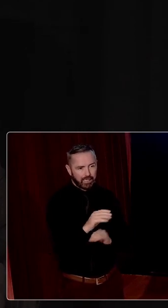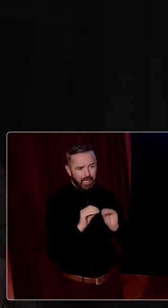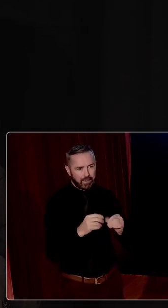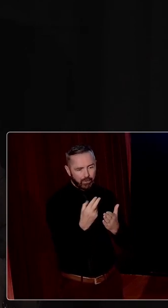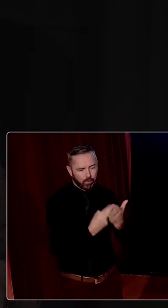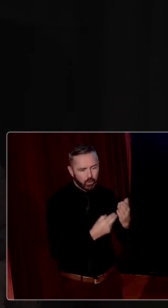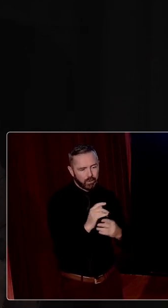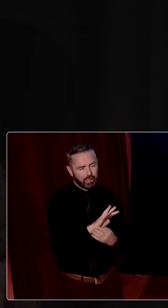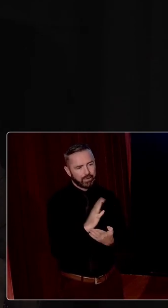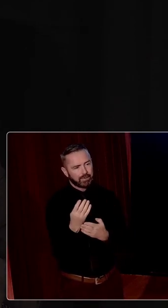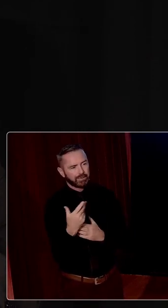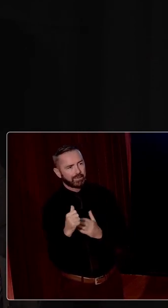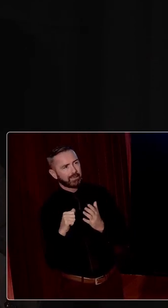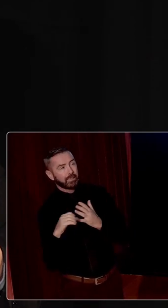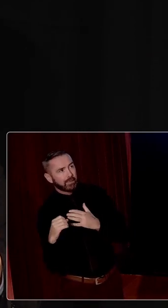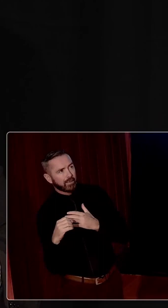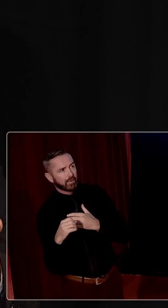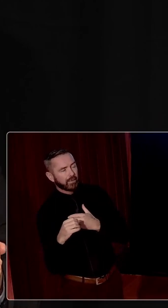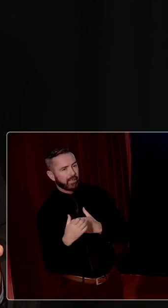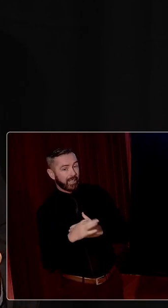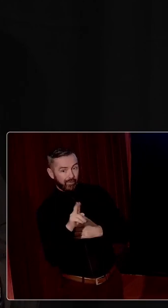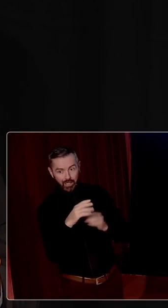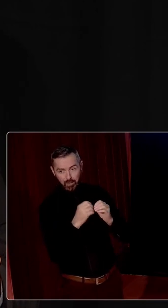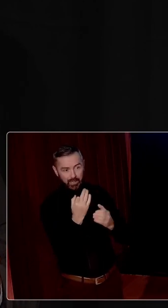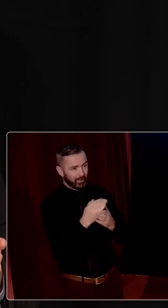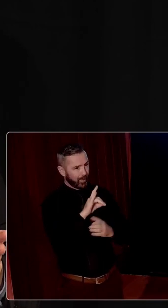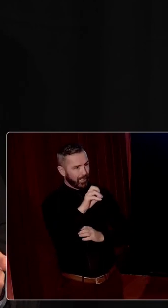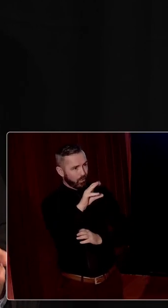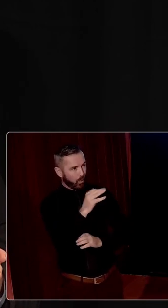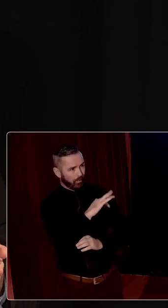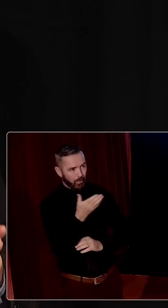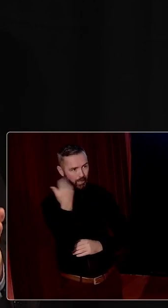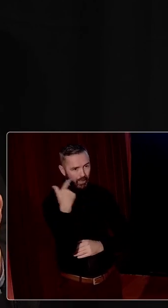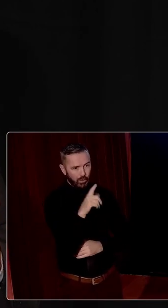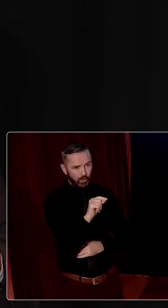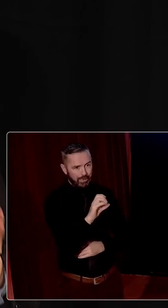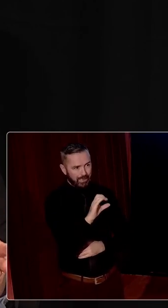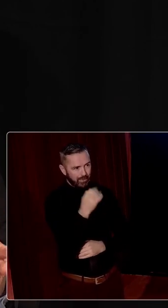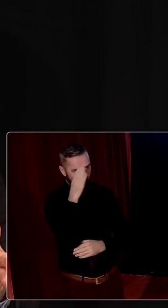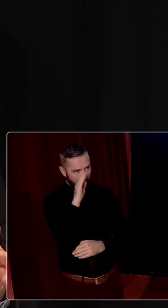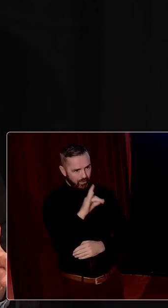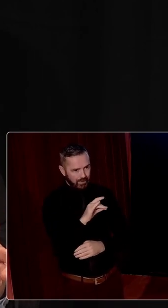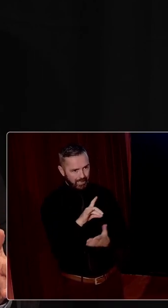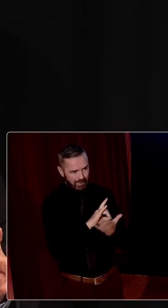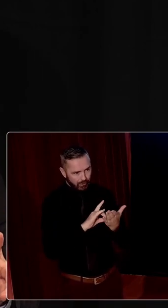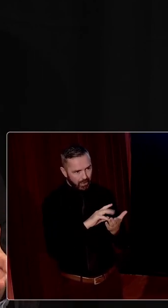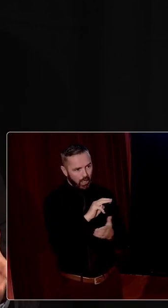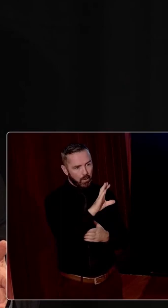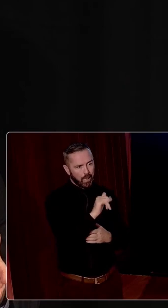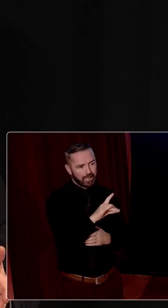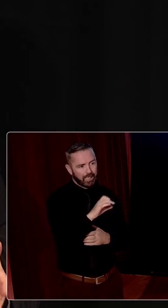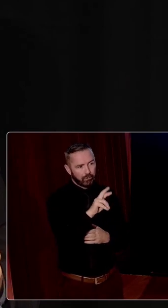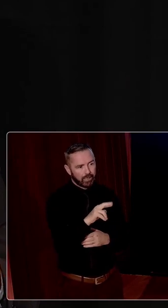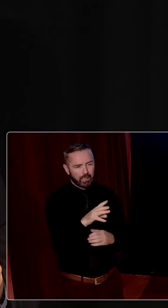1960s. And I think one of my, if I'm allowed mentioned some heroes from a 20th century Irish history, I think Paddy Hillary is in his time